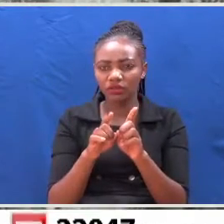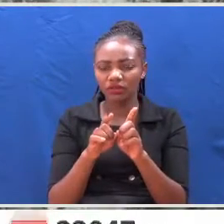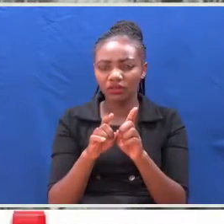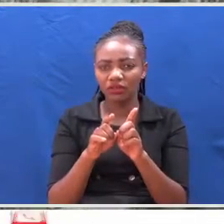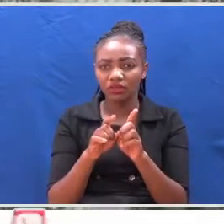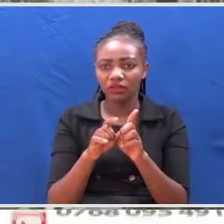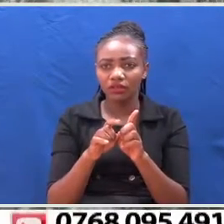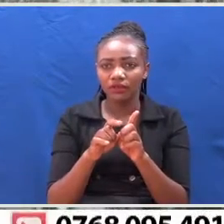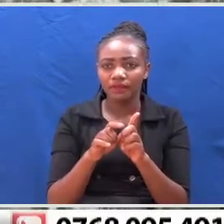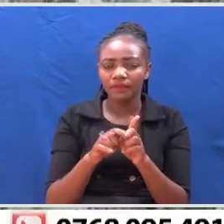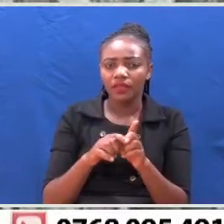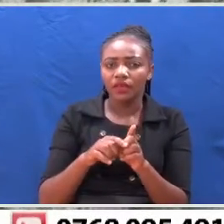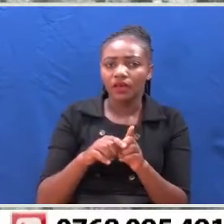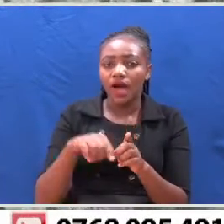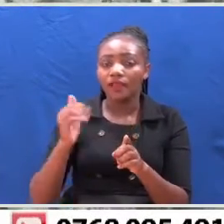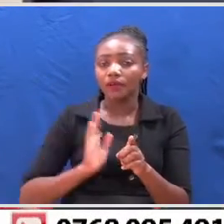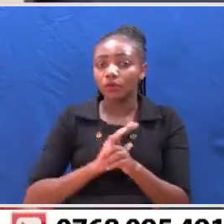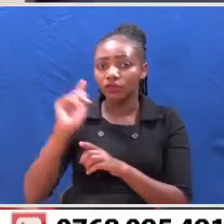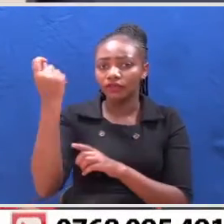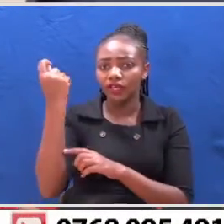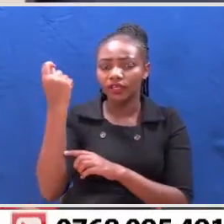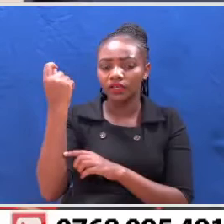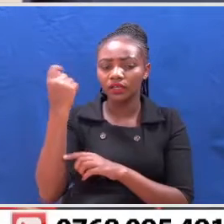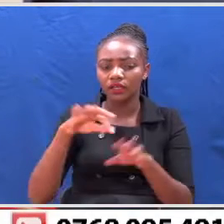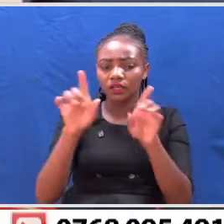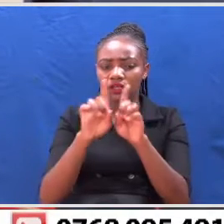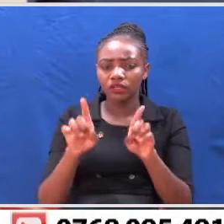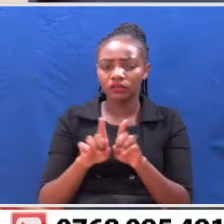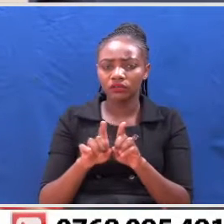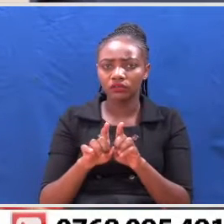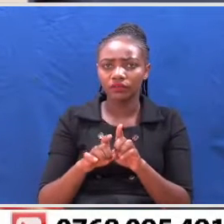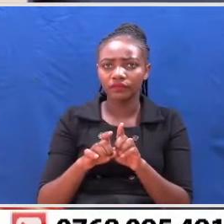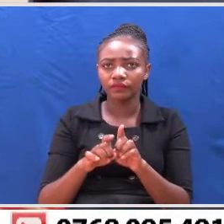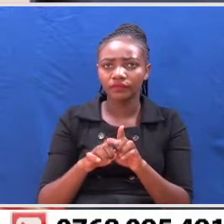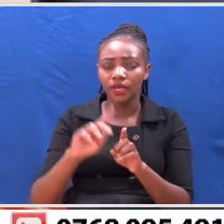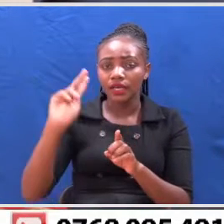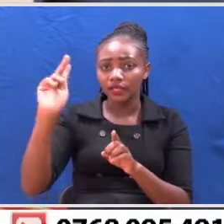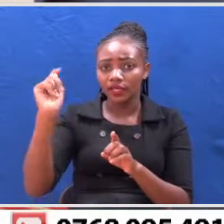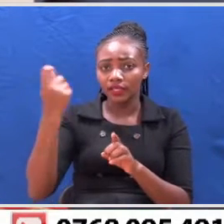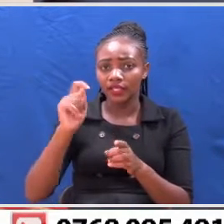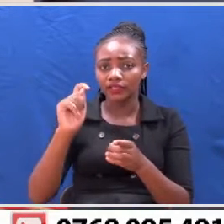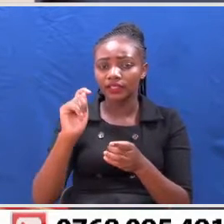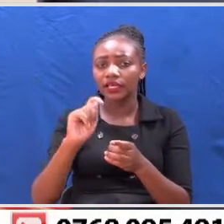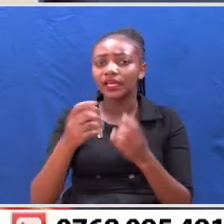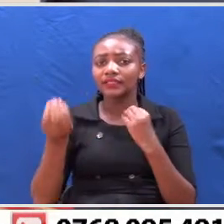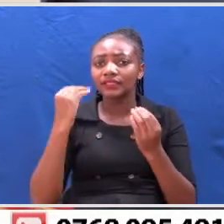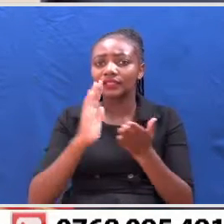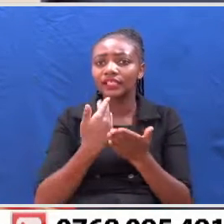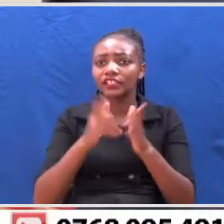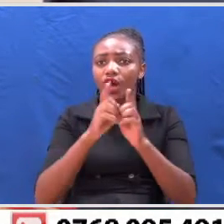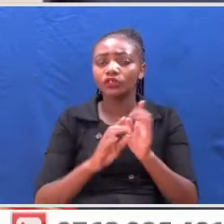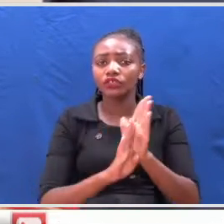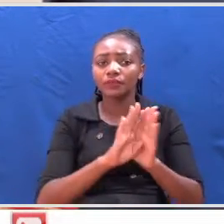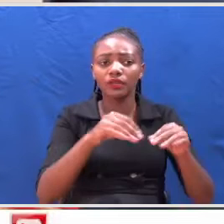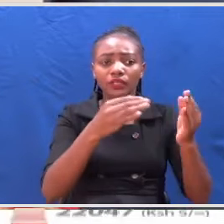of the Tea Board of Kenya to oversee the development, promotion and regulation of Kenya's tea sector. Now, the bills were presented to the President for